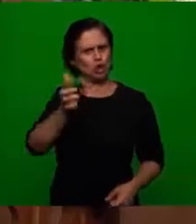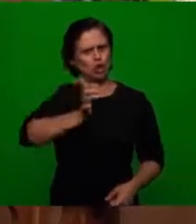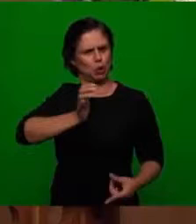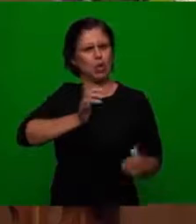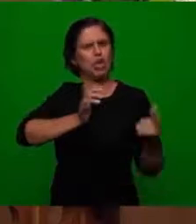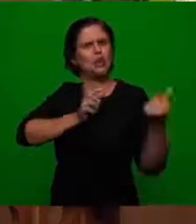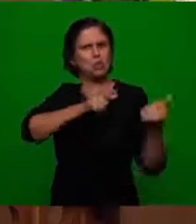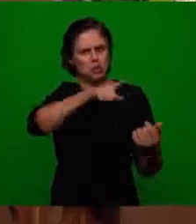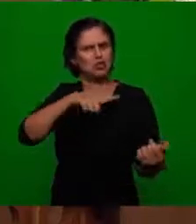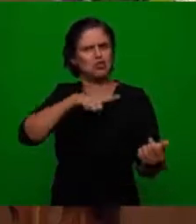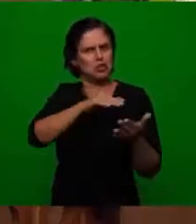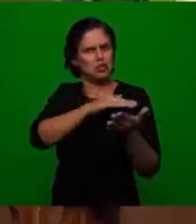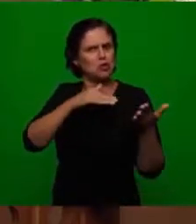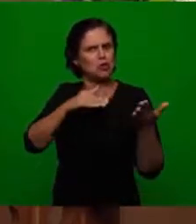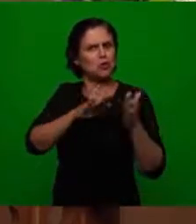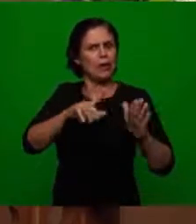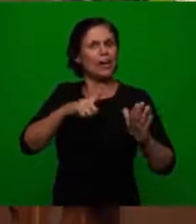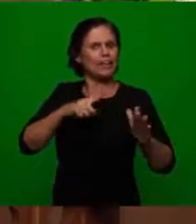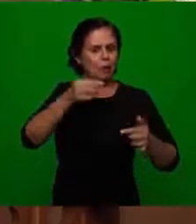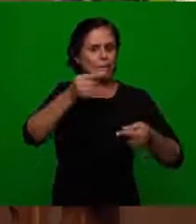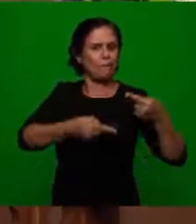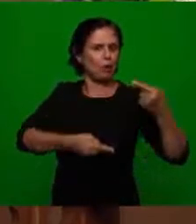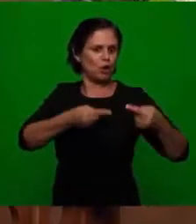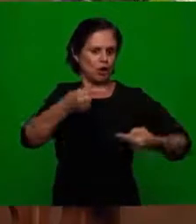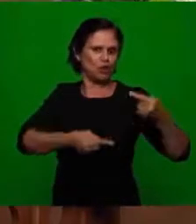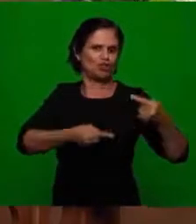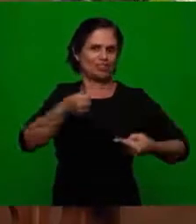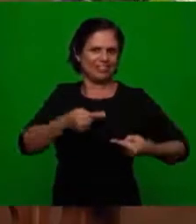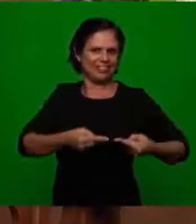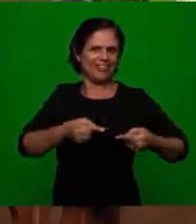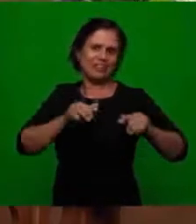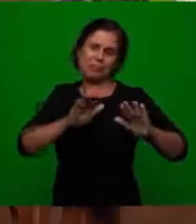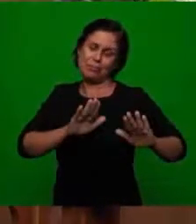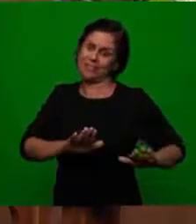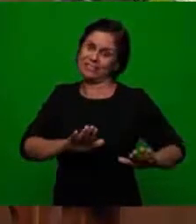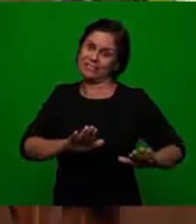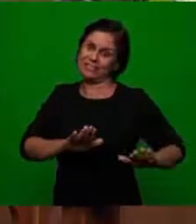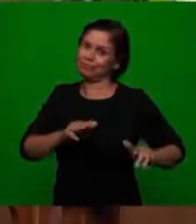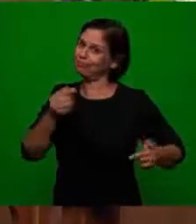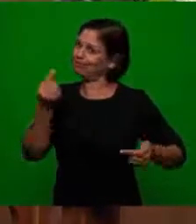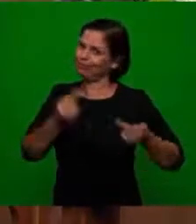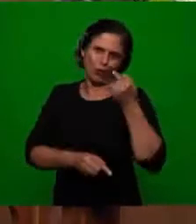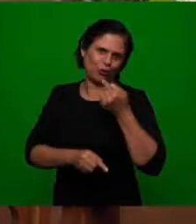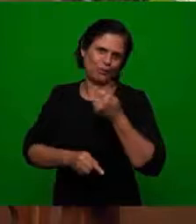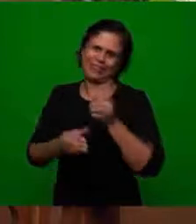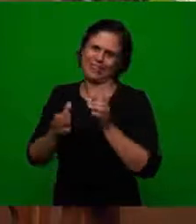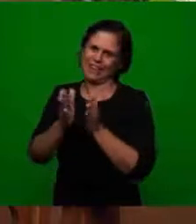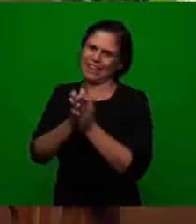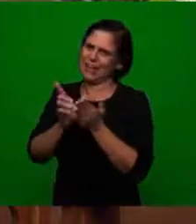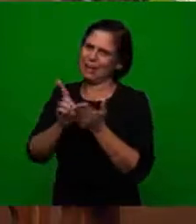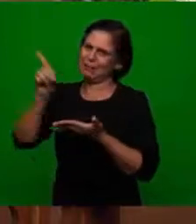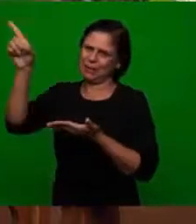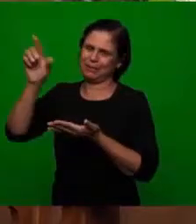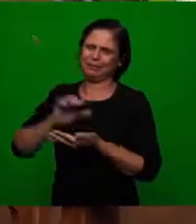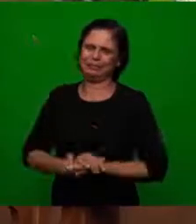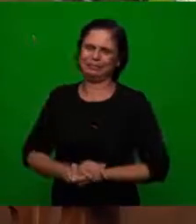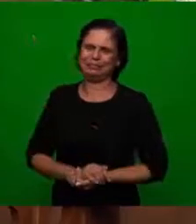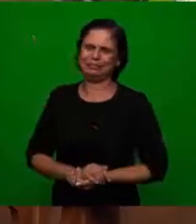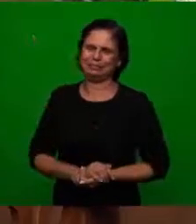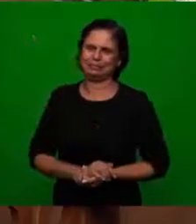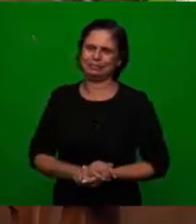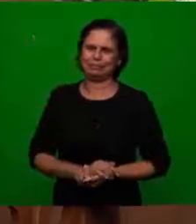had the money they have everything and they had a politic that they were using upon the world